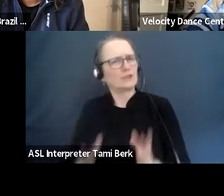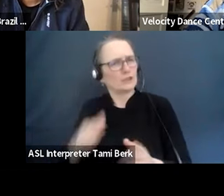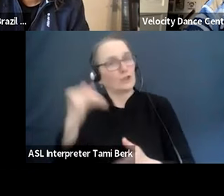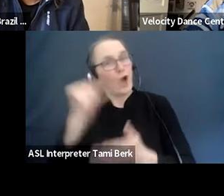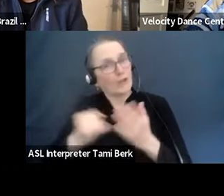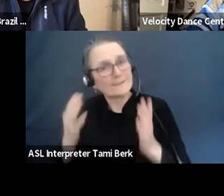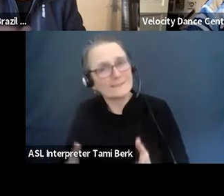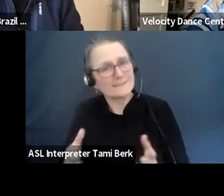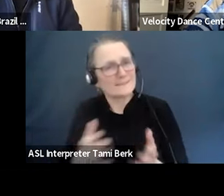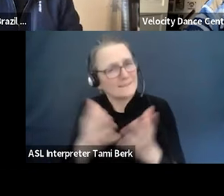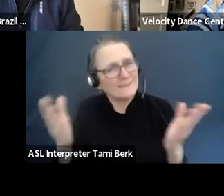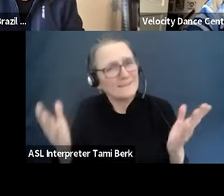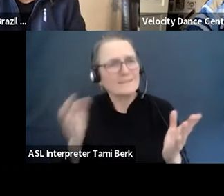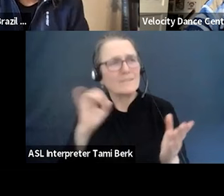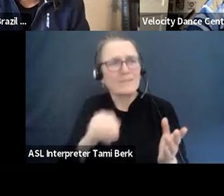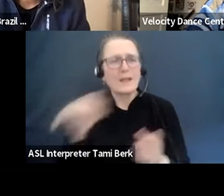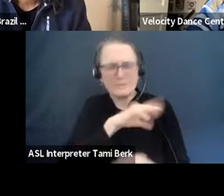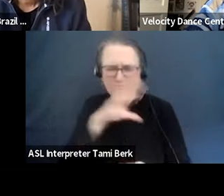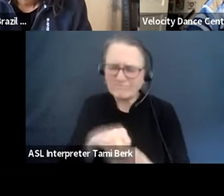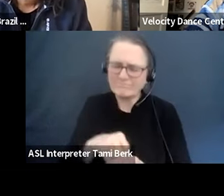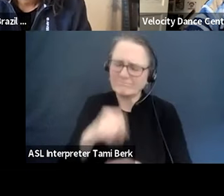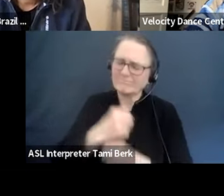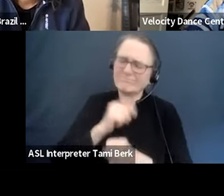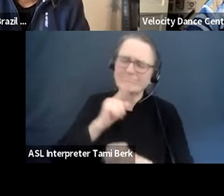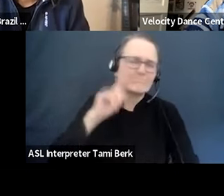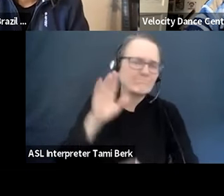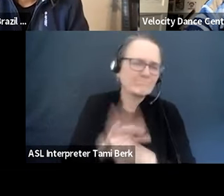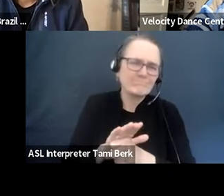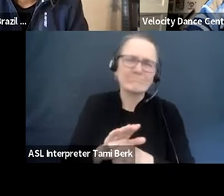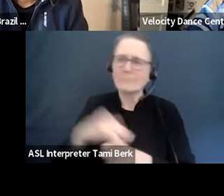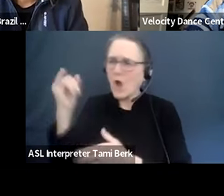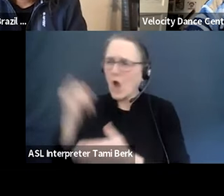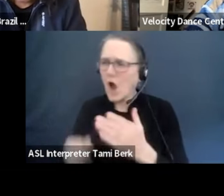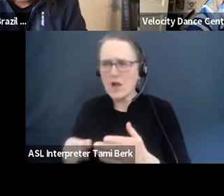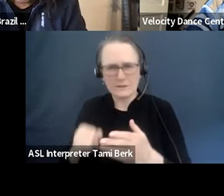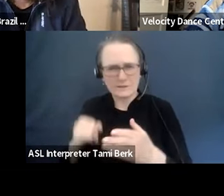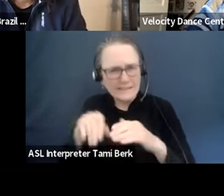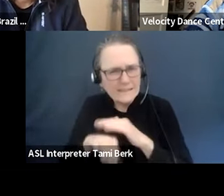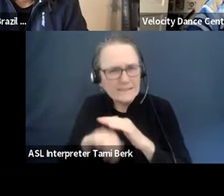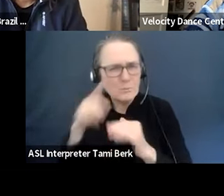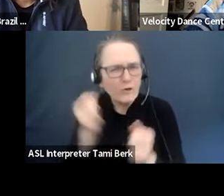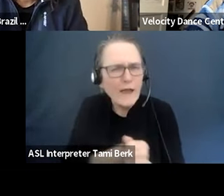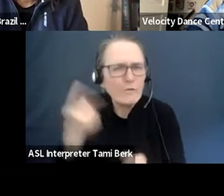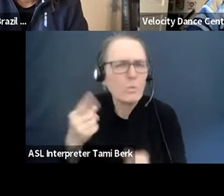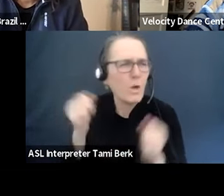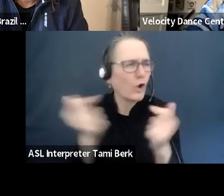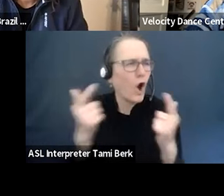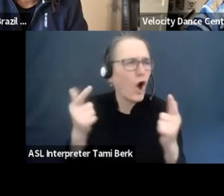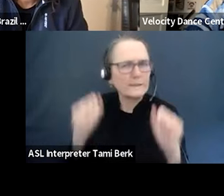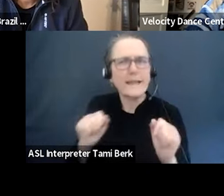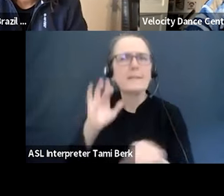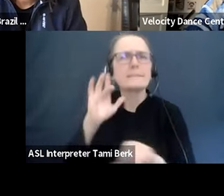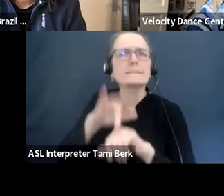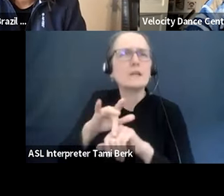sure that arts and culture are an equitable, accessible, and meaningful part of every Washingtonian's lives. Today,